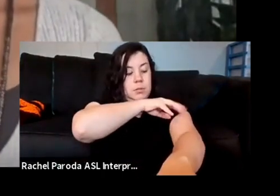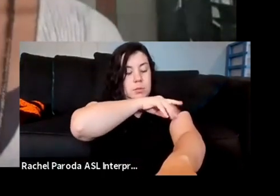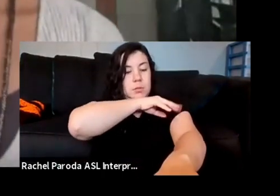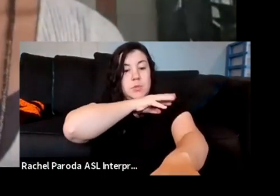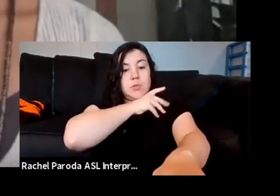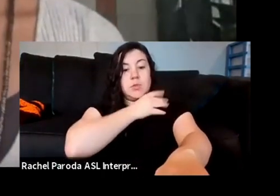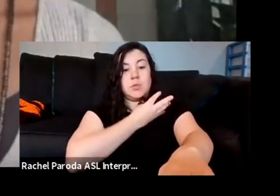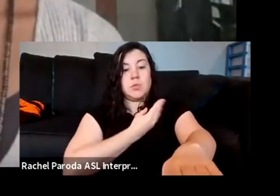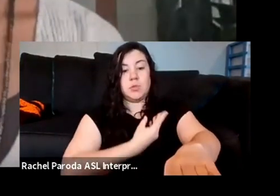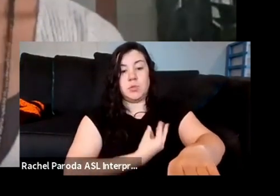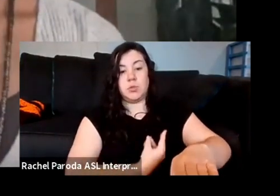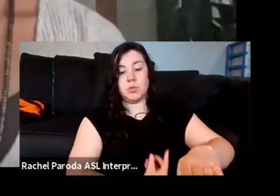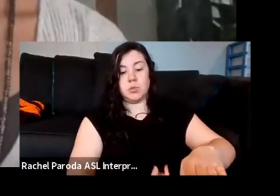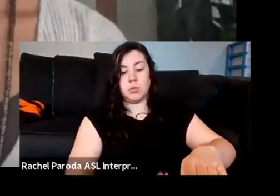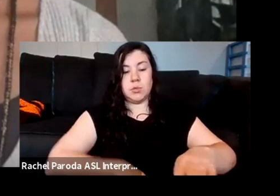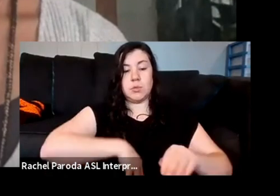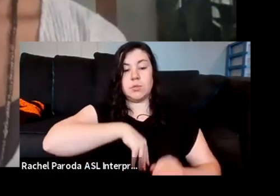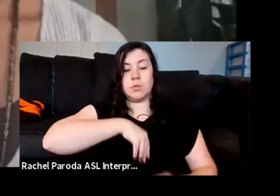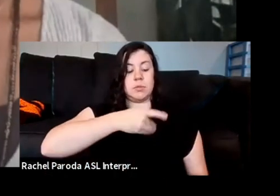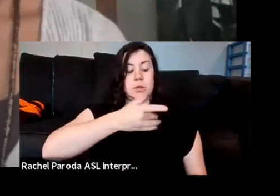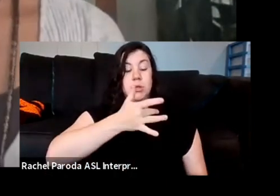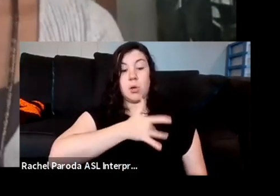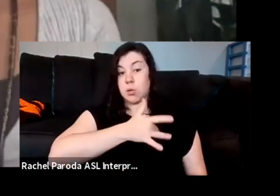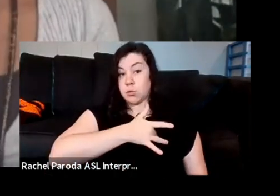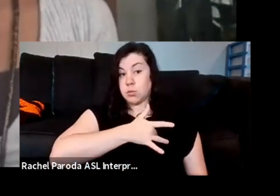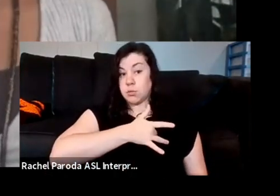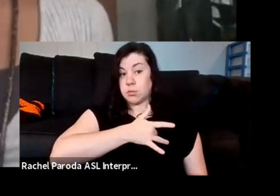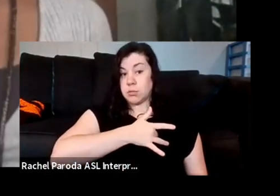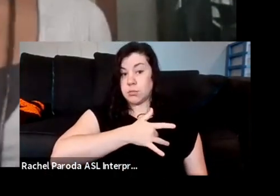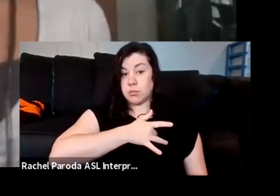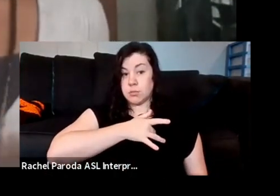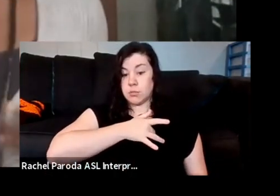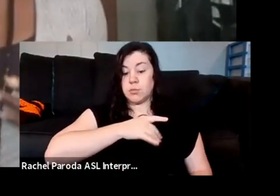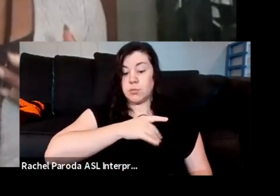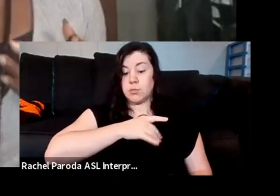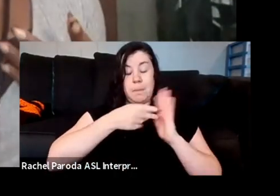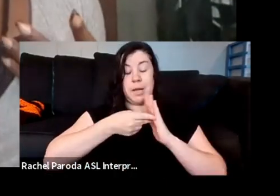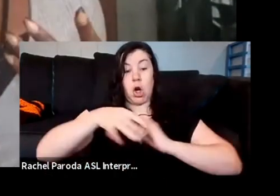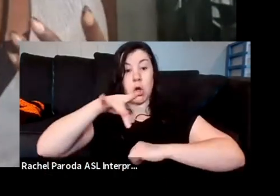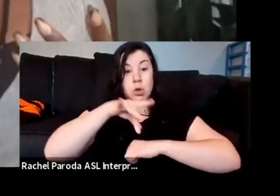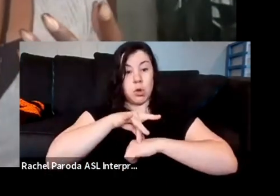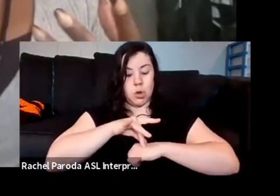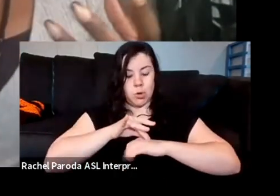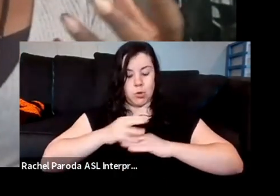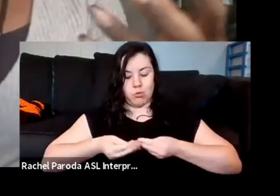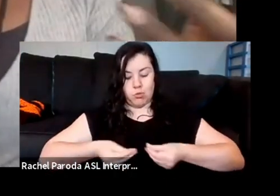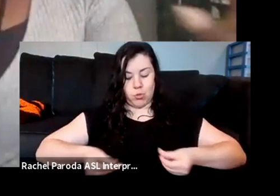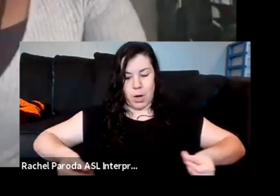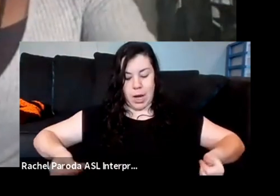back down to the soles of your feet. So the inhale is a drawing up from the earth, full inhale all the way to the heart.